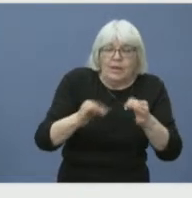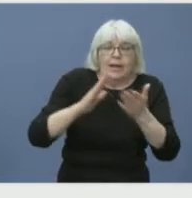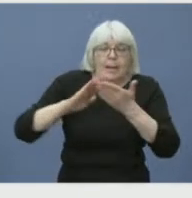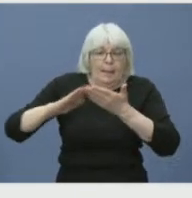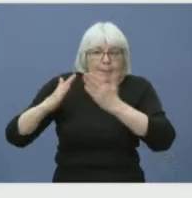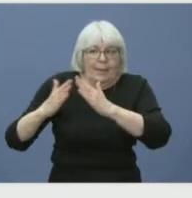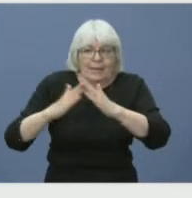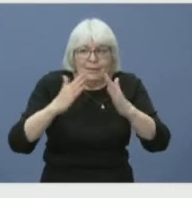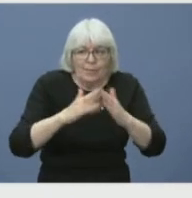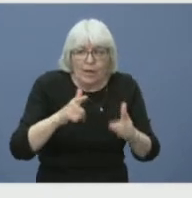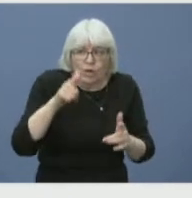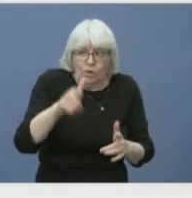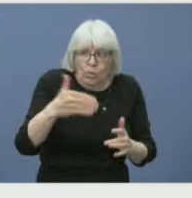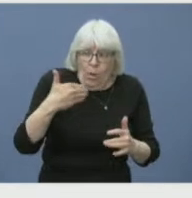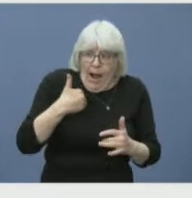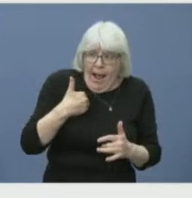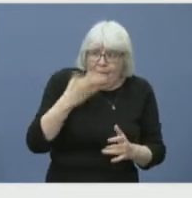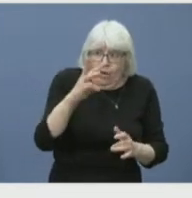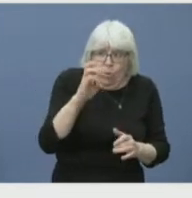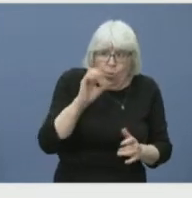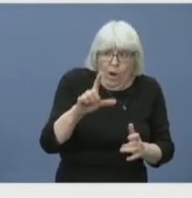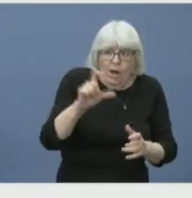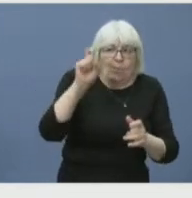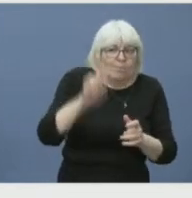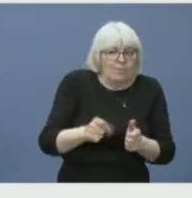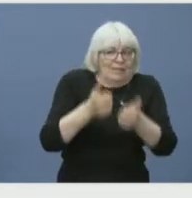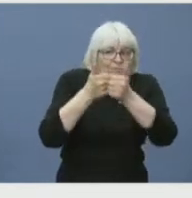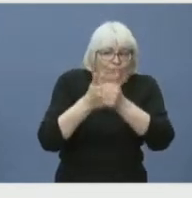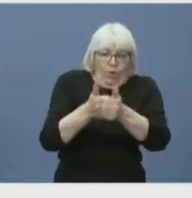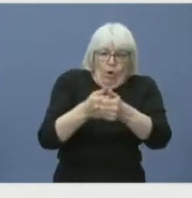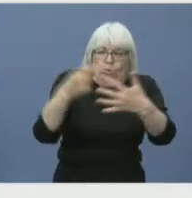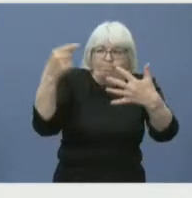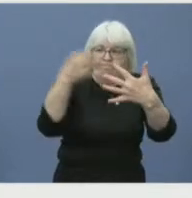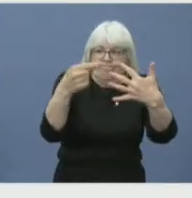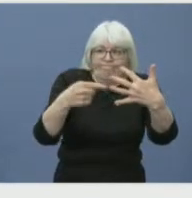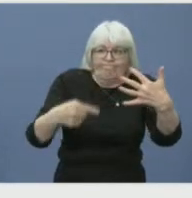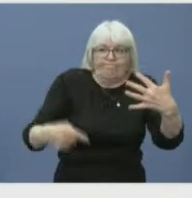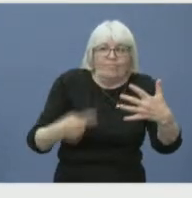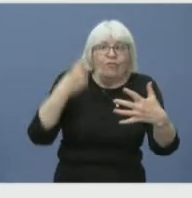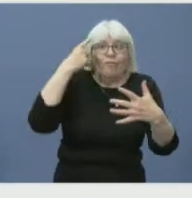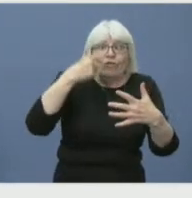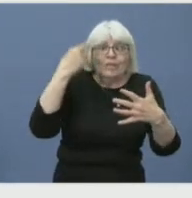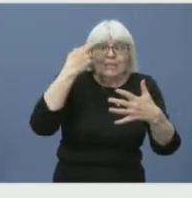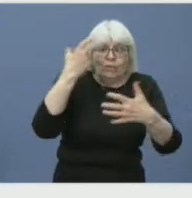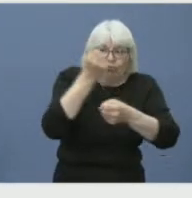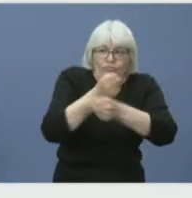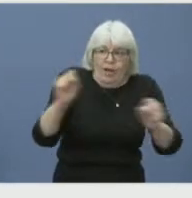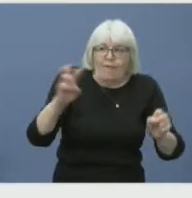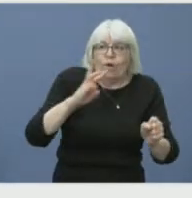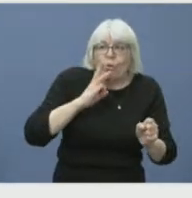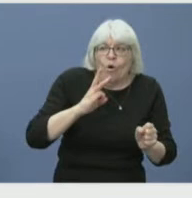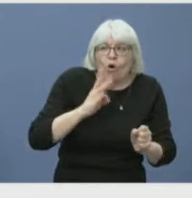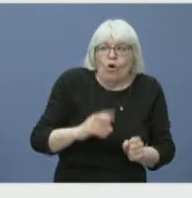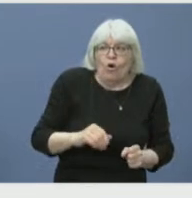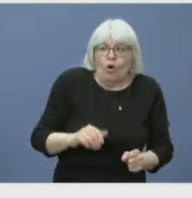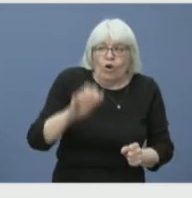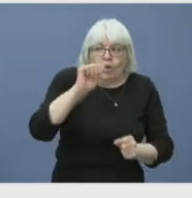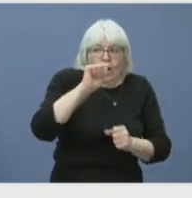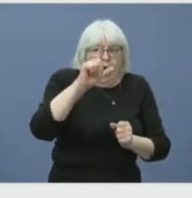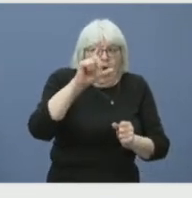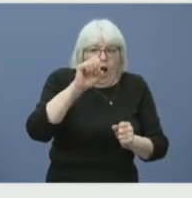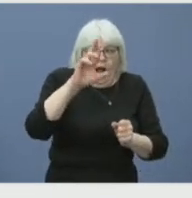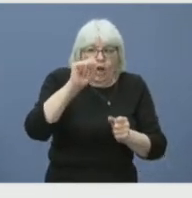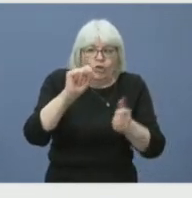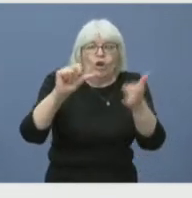follow instructions for safe drinking water on the alert page. I can confirm that test kits are being restocked at various